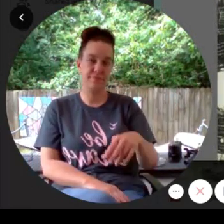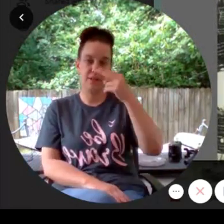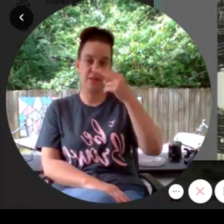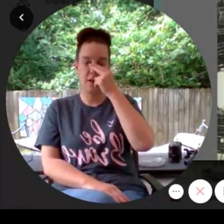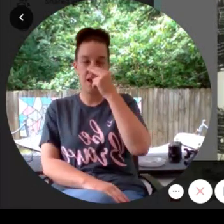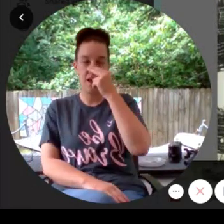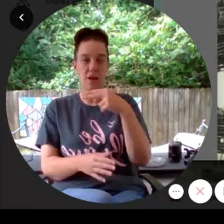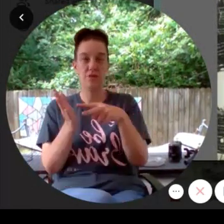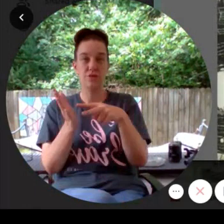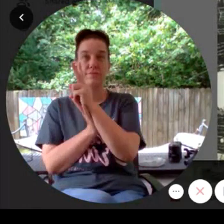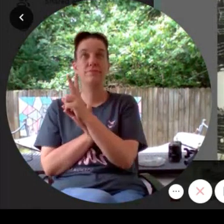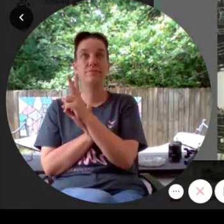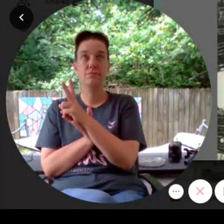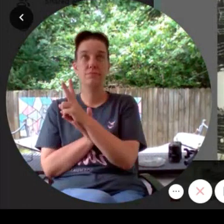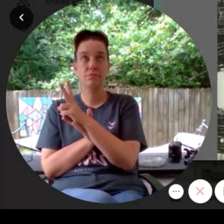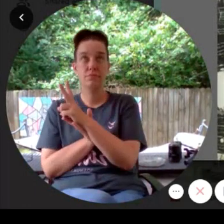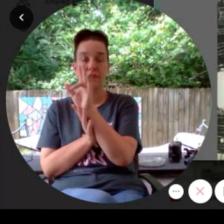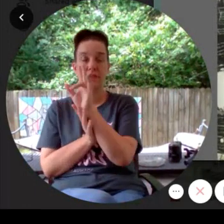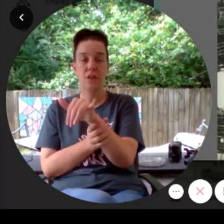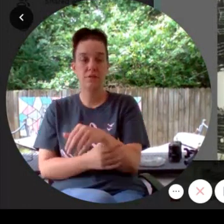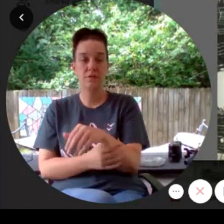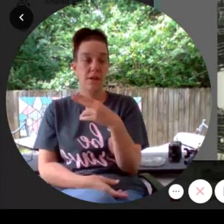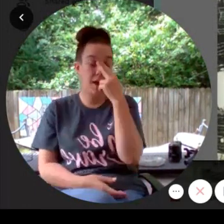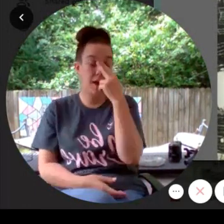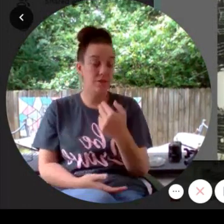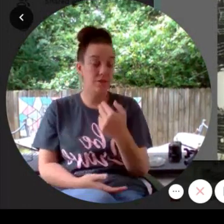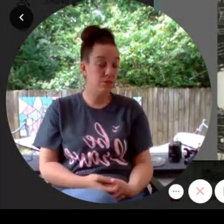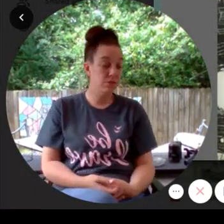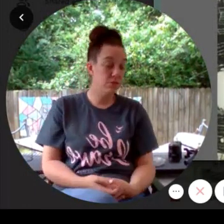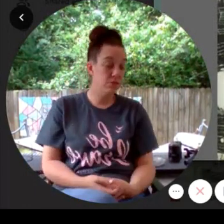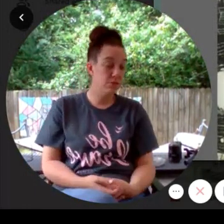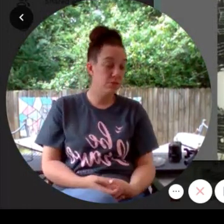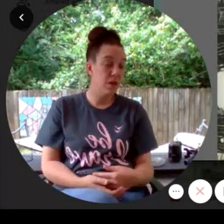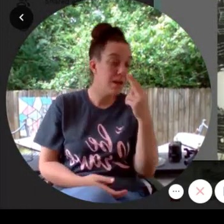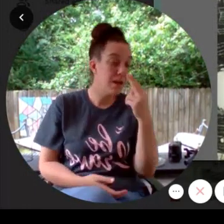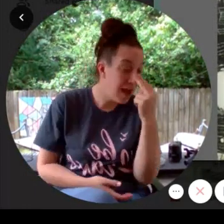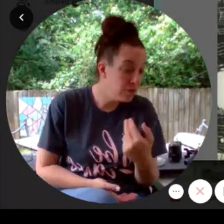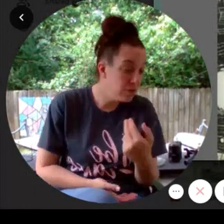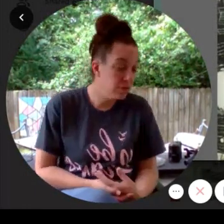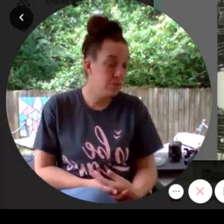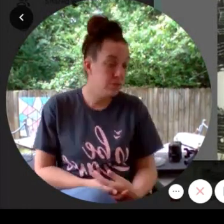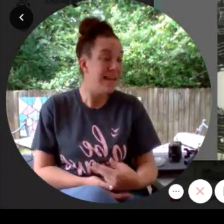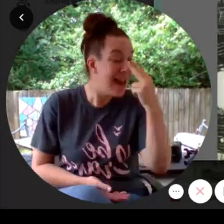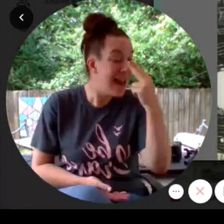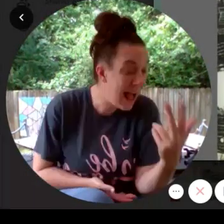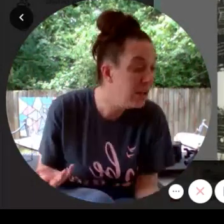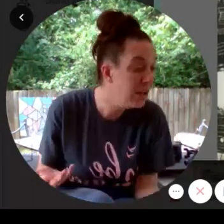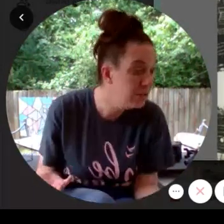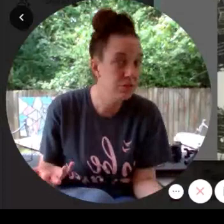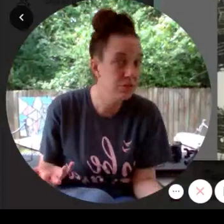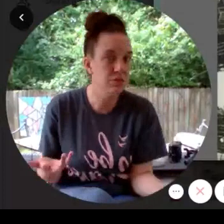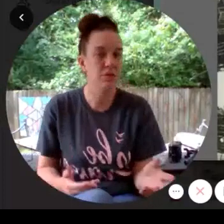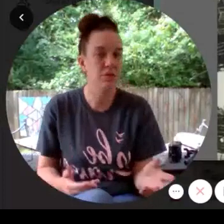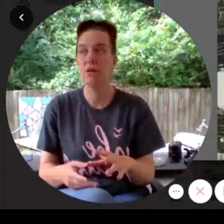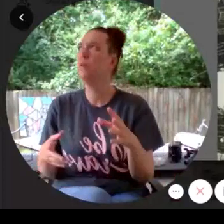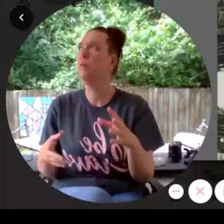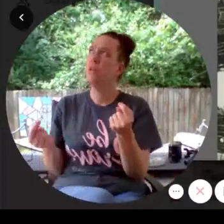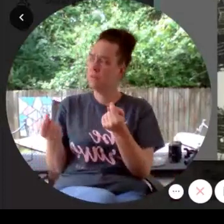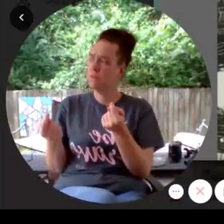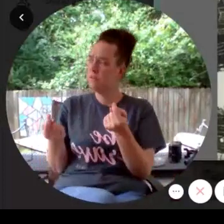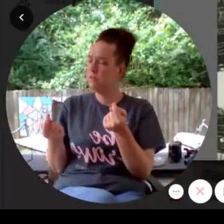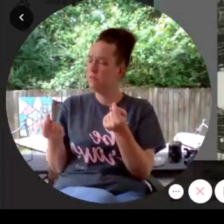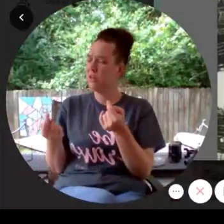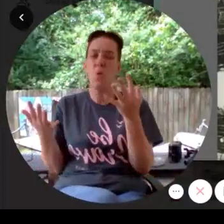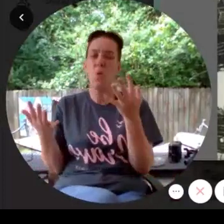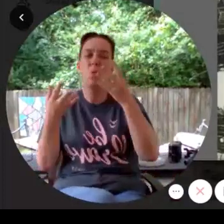legs up. Niles, said Miles, Niles, Niles, what? What are you